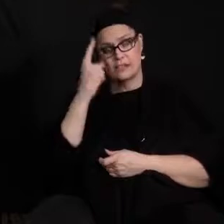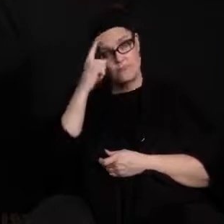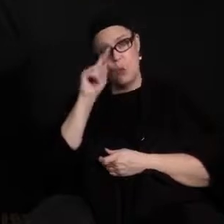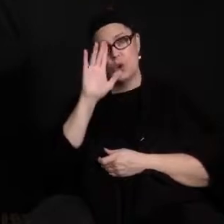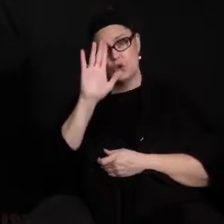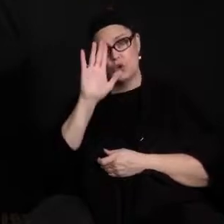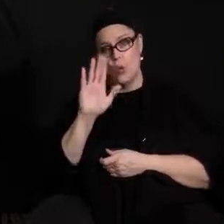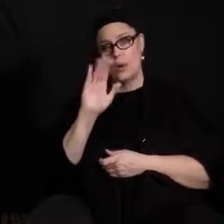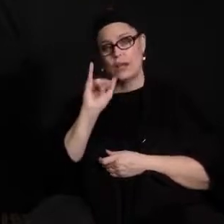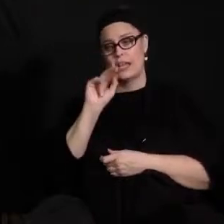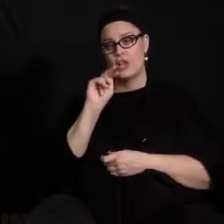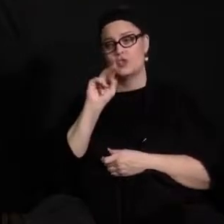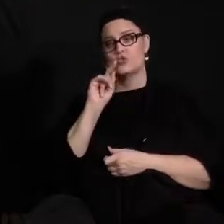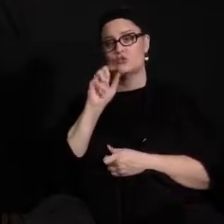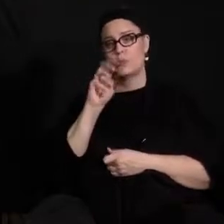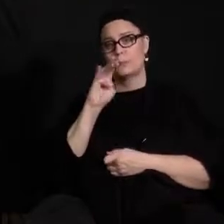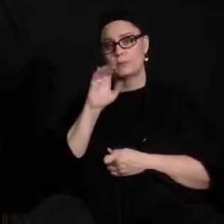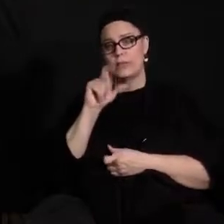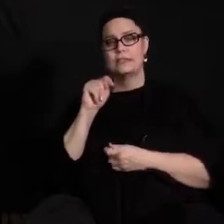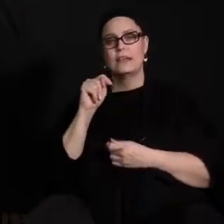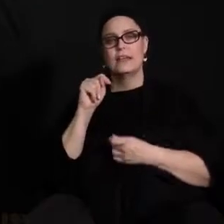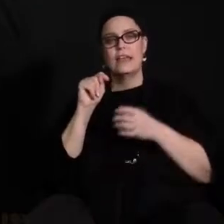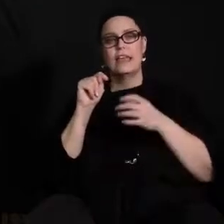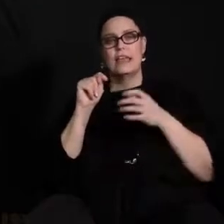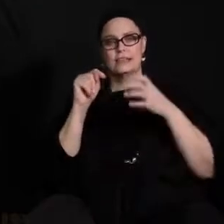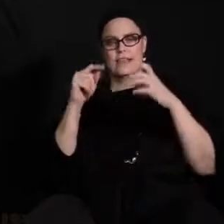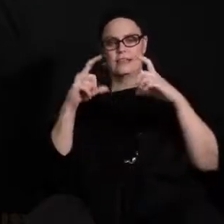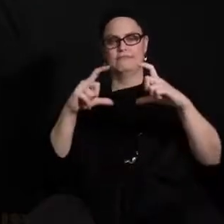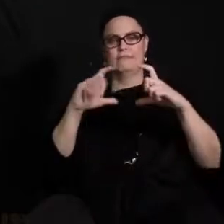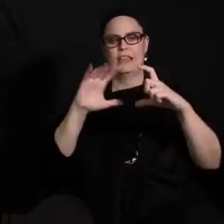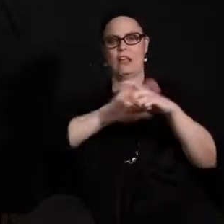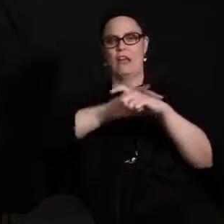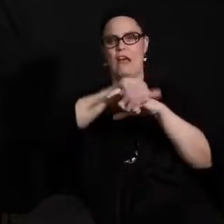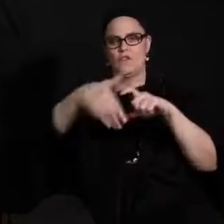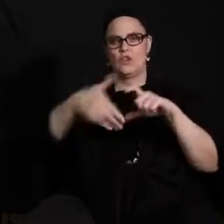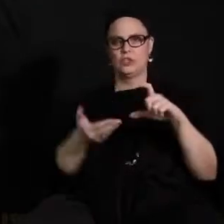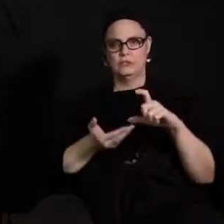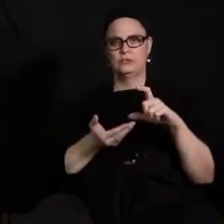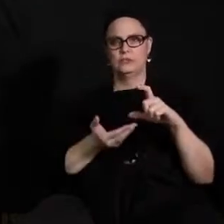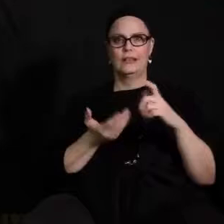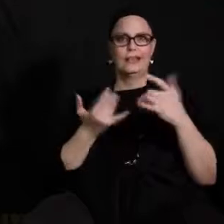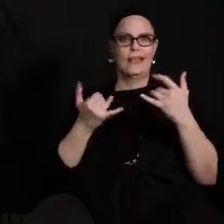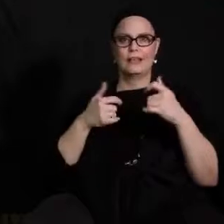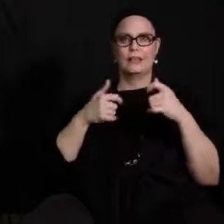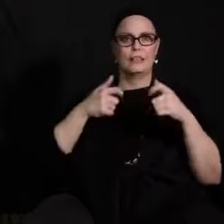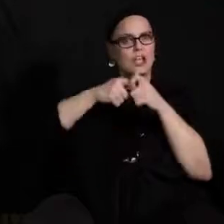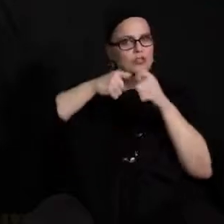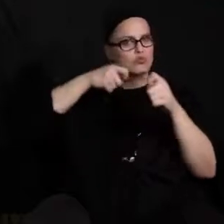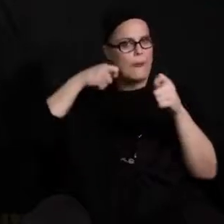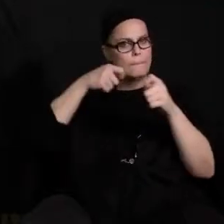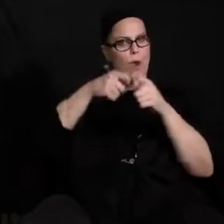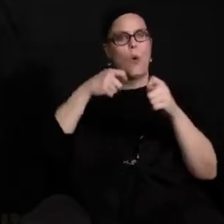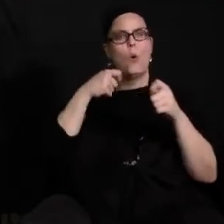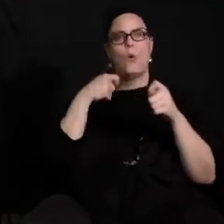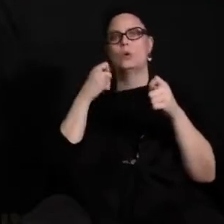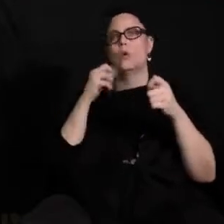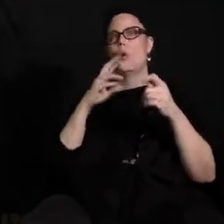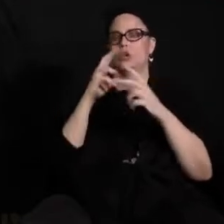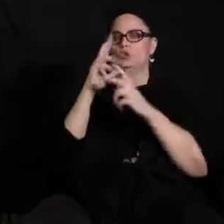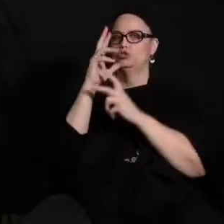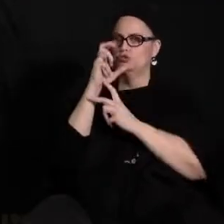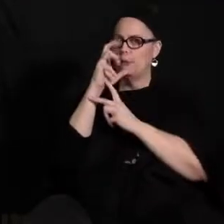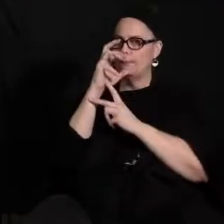a little bit of elastic around the edge and it goes over the bell of a trombone or trumpet or